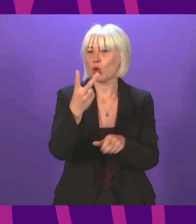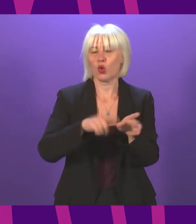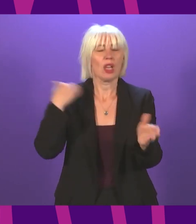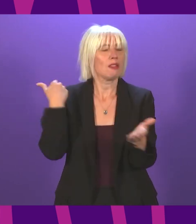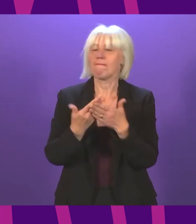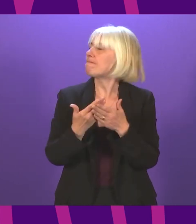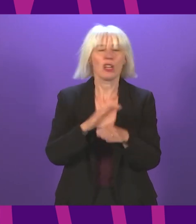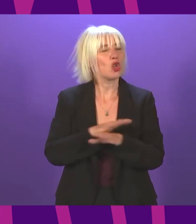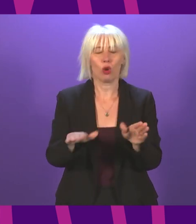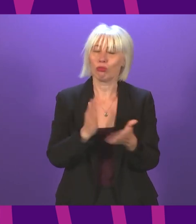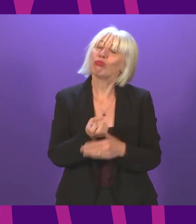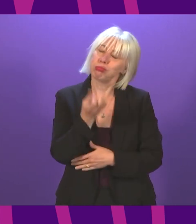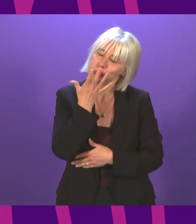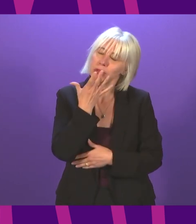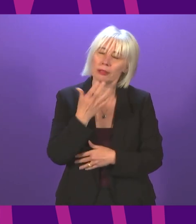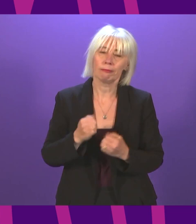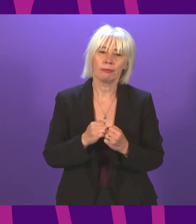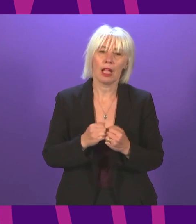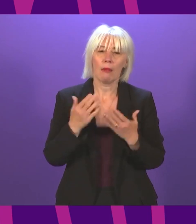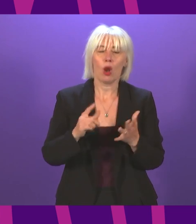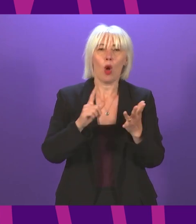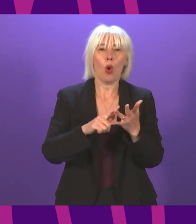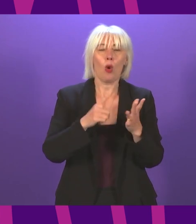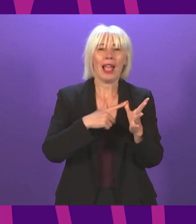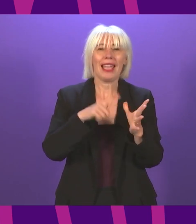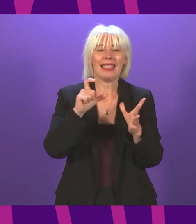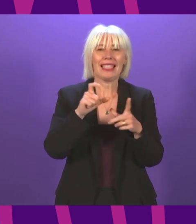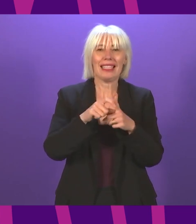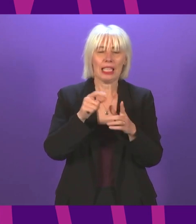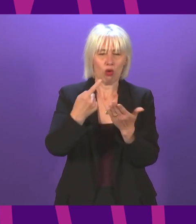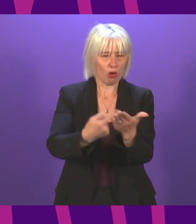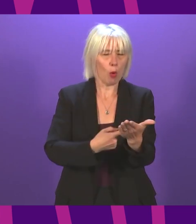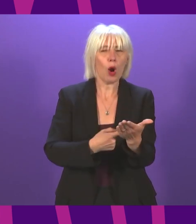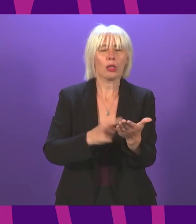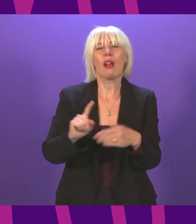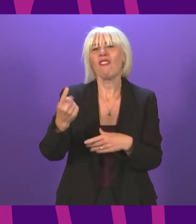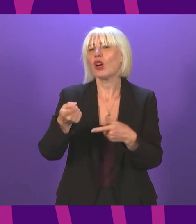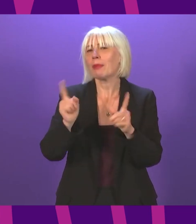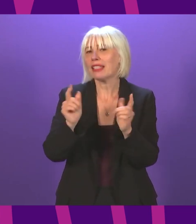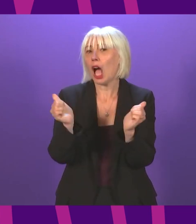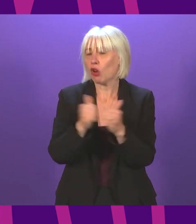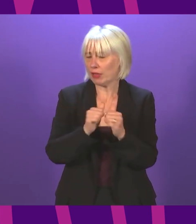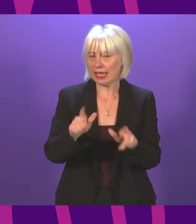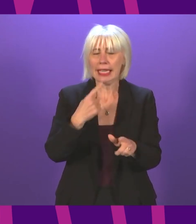shameful. But having considered the latest OECD report, does the First Minister agree that it would be unacceptable moving forward